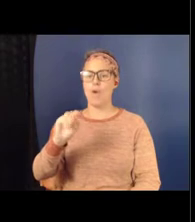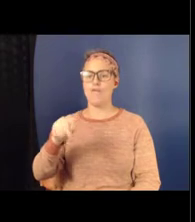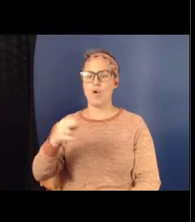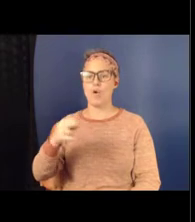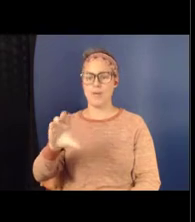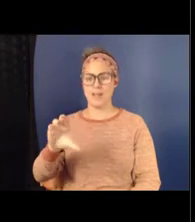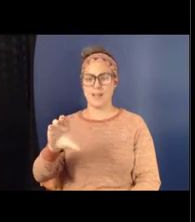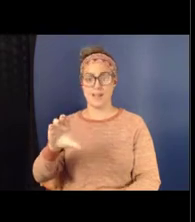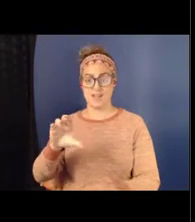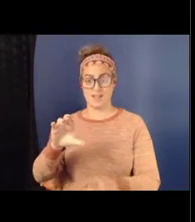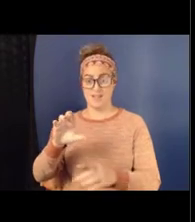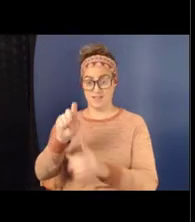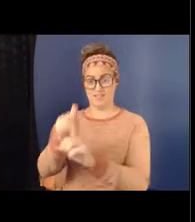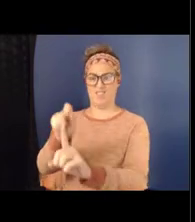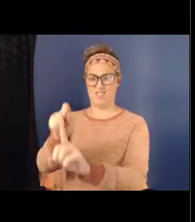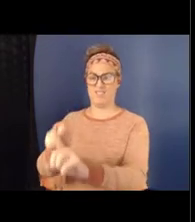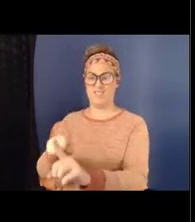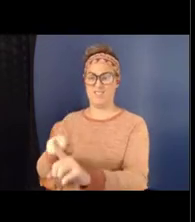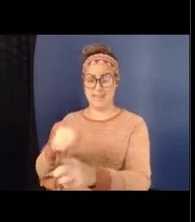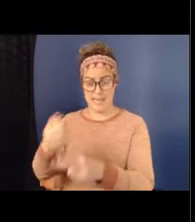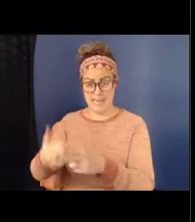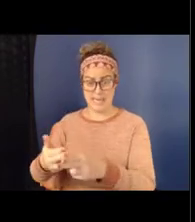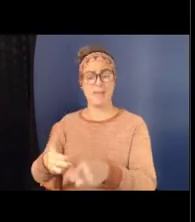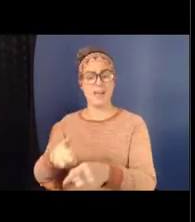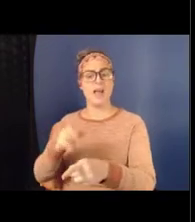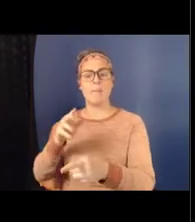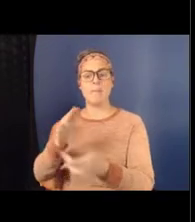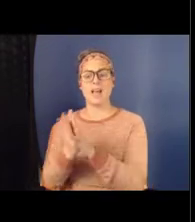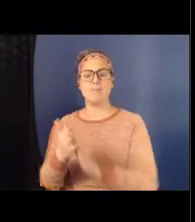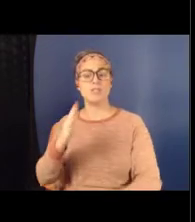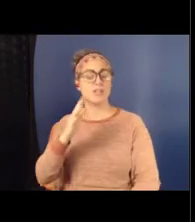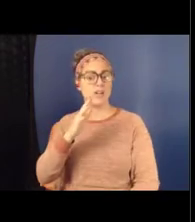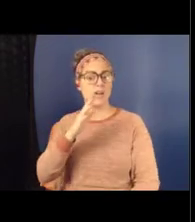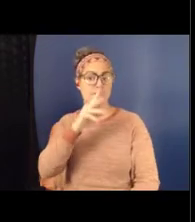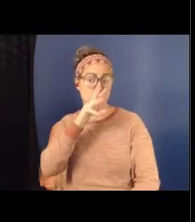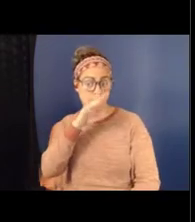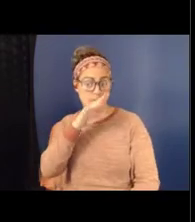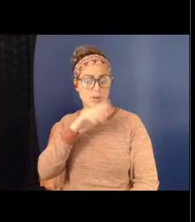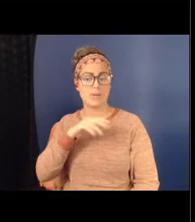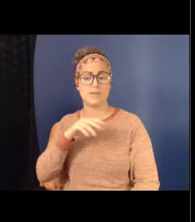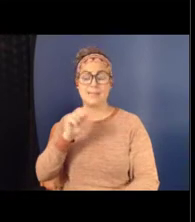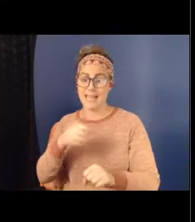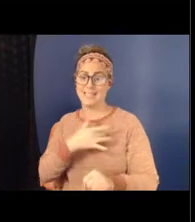both verbal sexual harassment, as well as sexual violence or sexual assault.